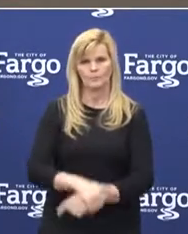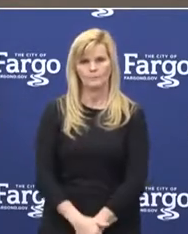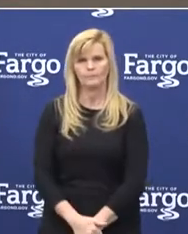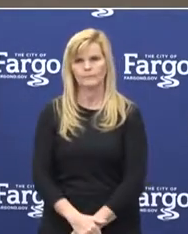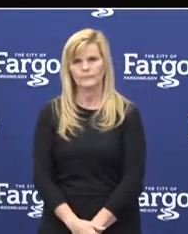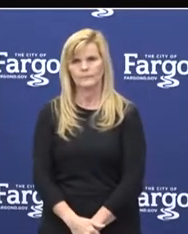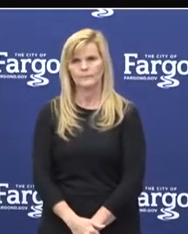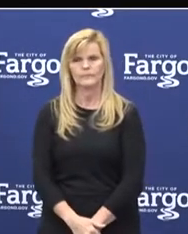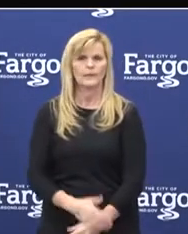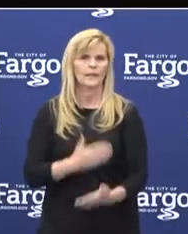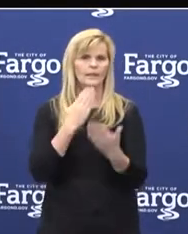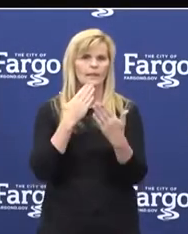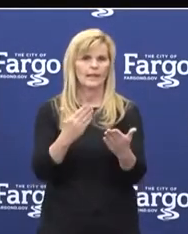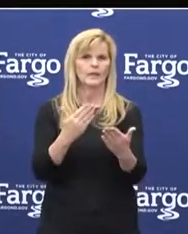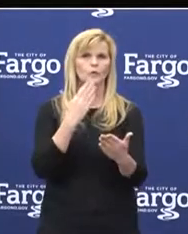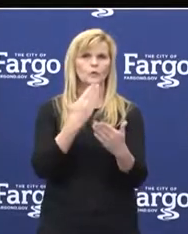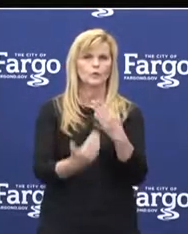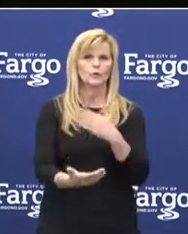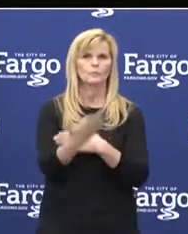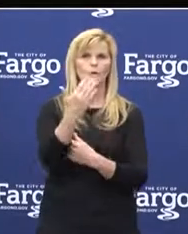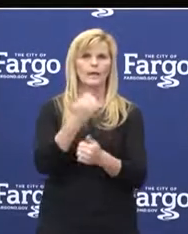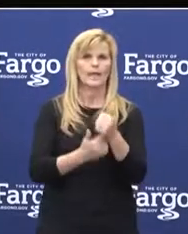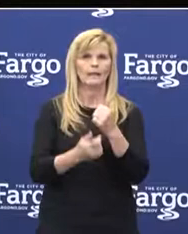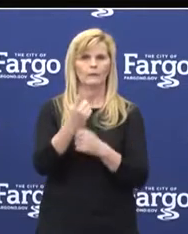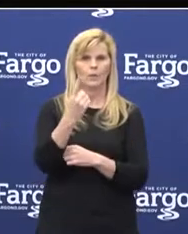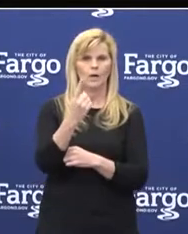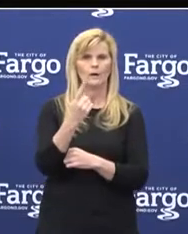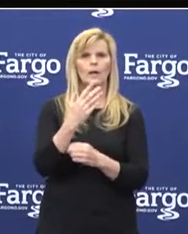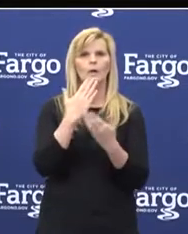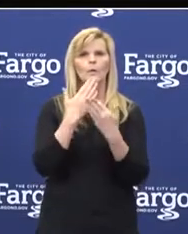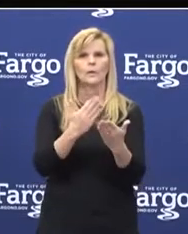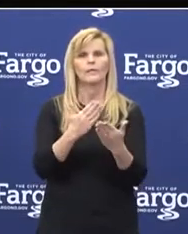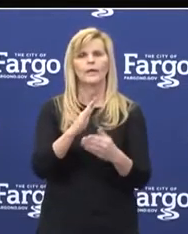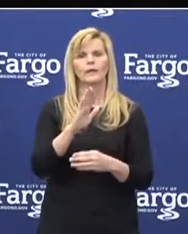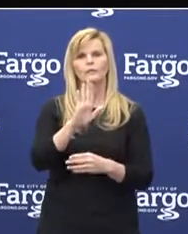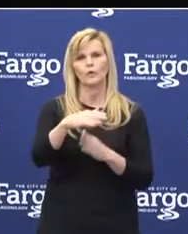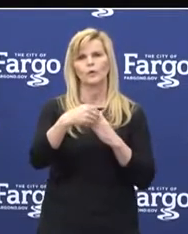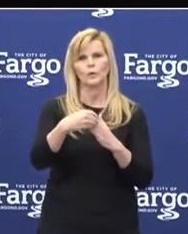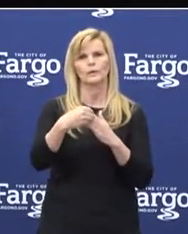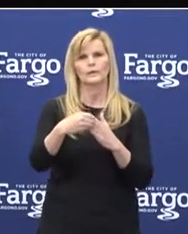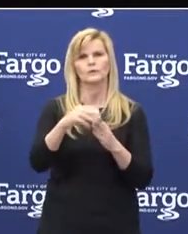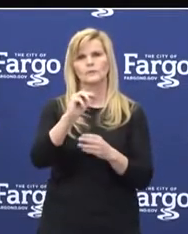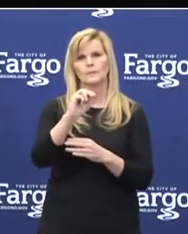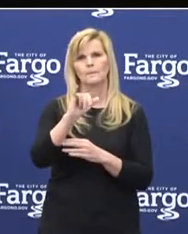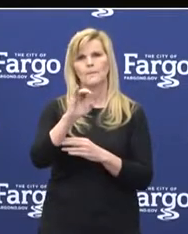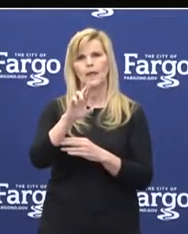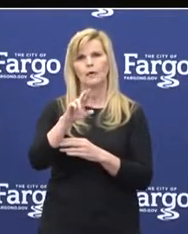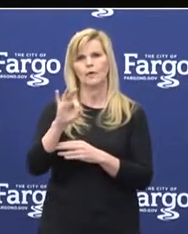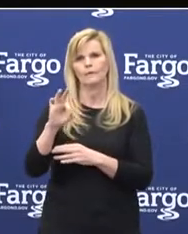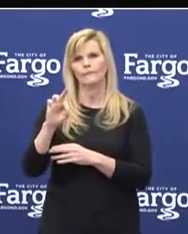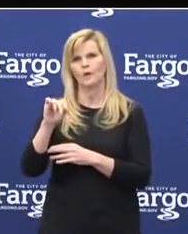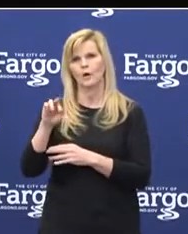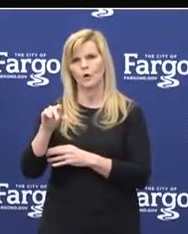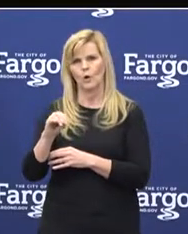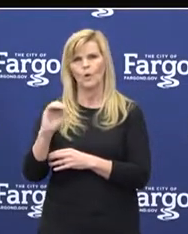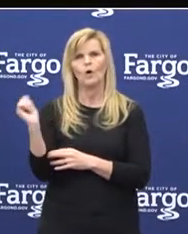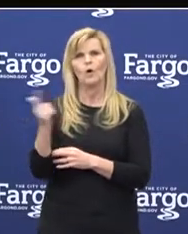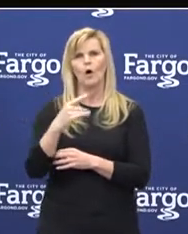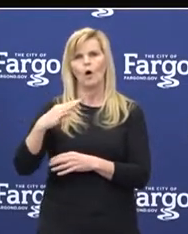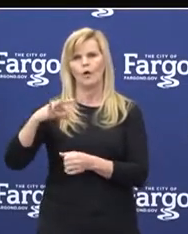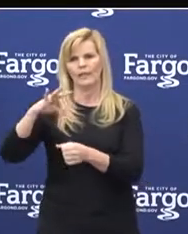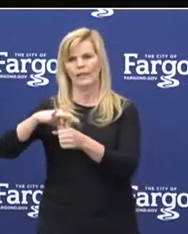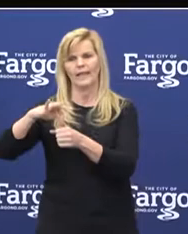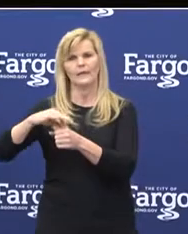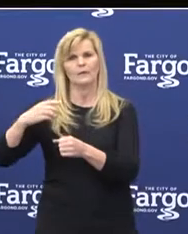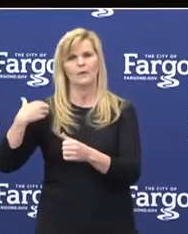Thank you, Mayor Mahoney. Good morning, everyone on the panel. I'd like to thank you for your leadership, both the healthcare professionals and the elected officials for